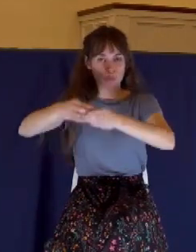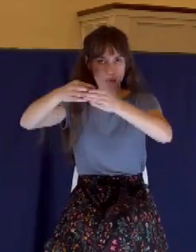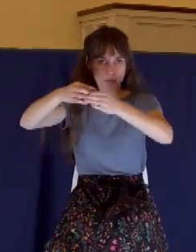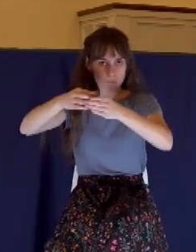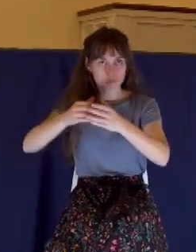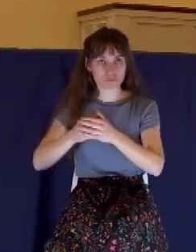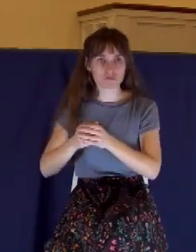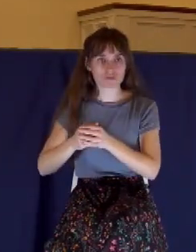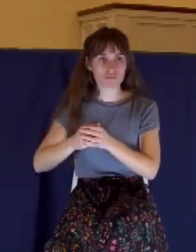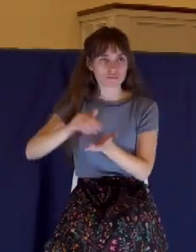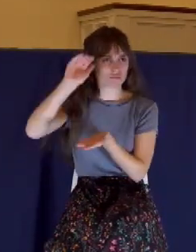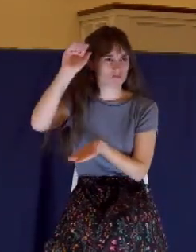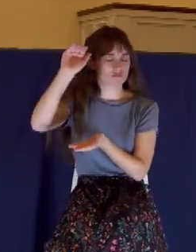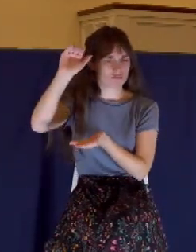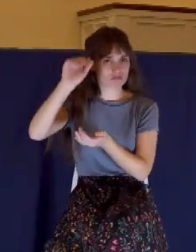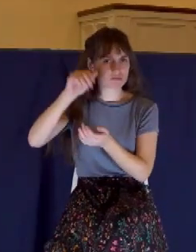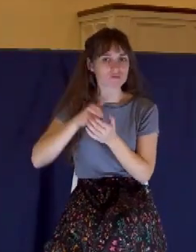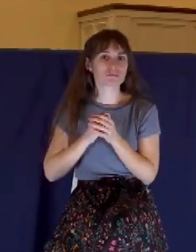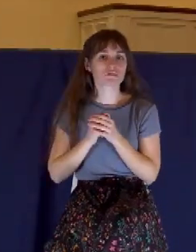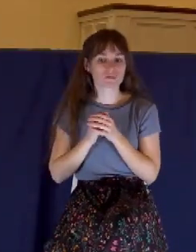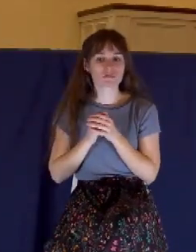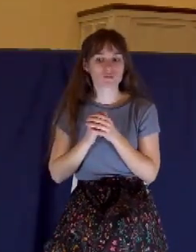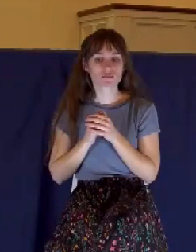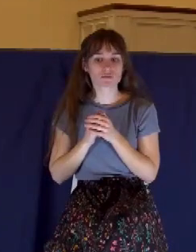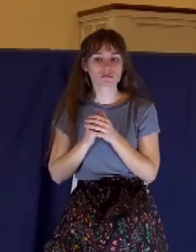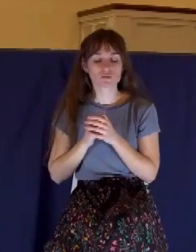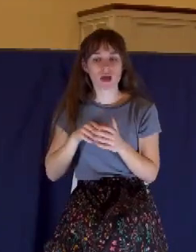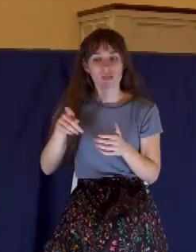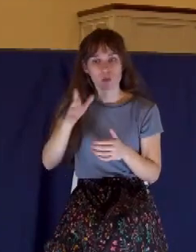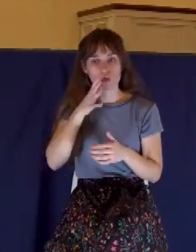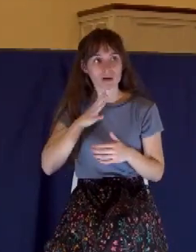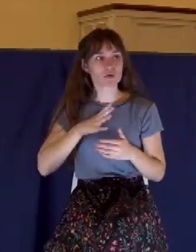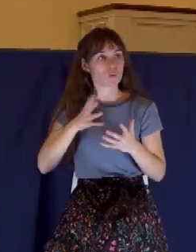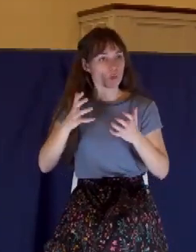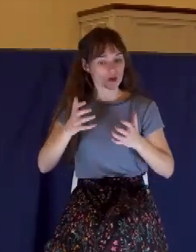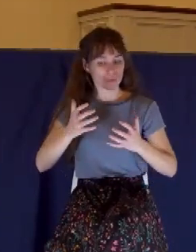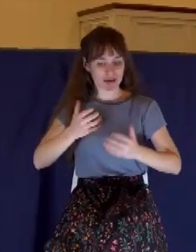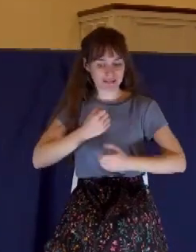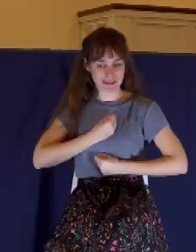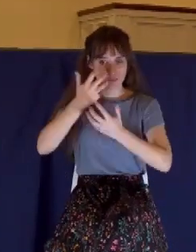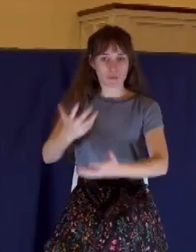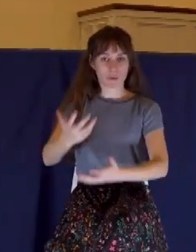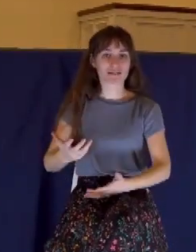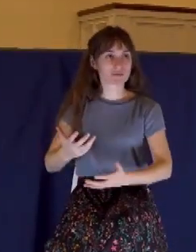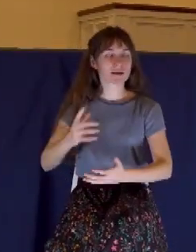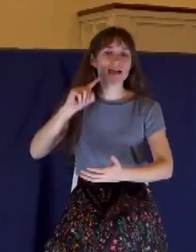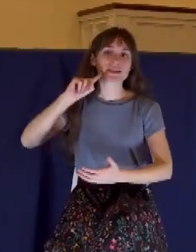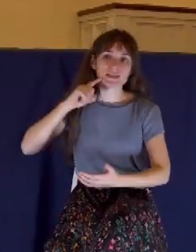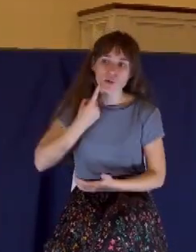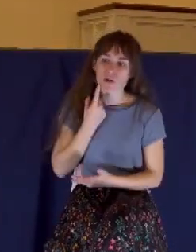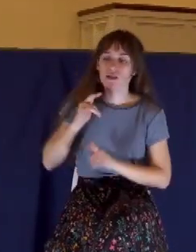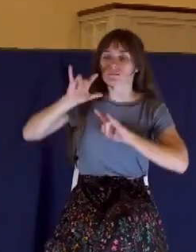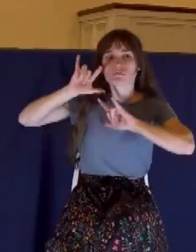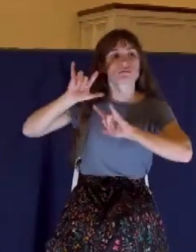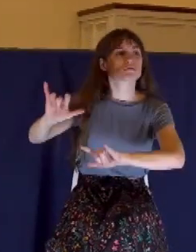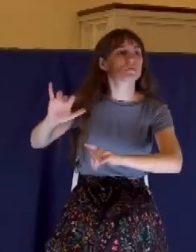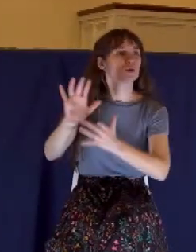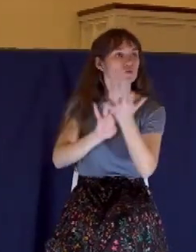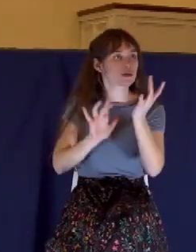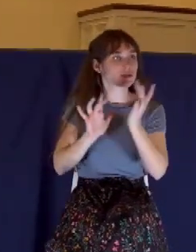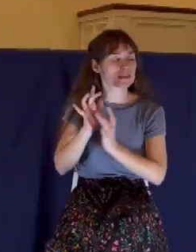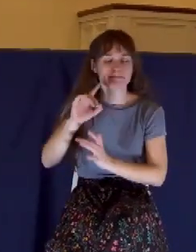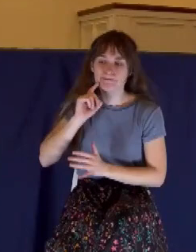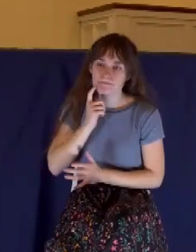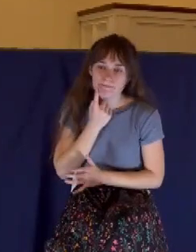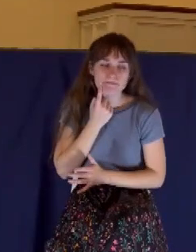and she wanted to do this as an act of devotion. She wanted to use this oil to